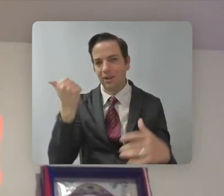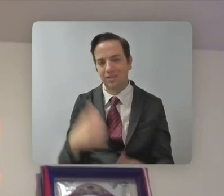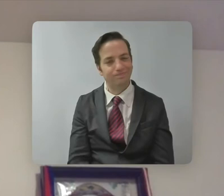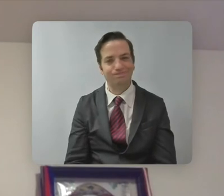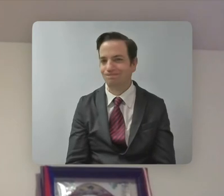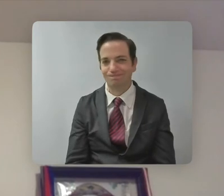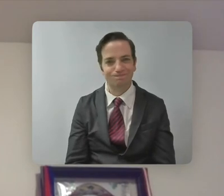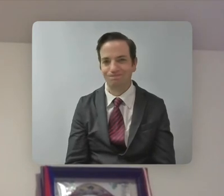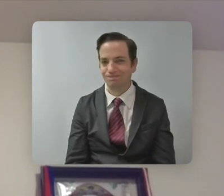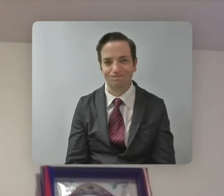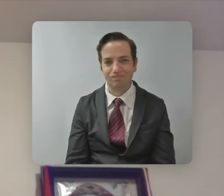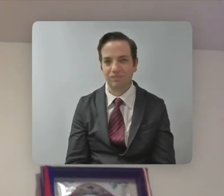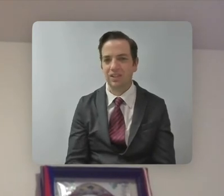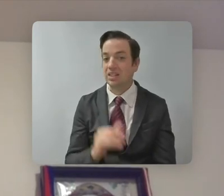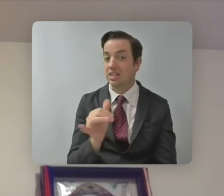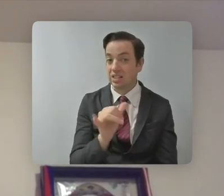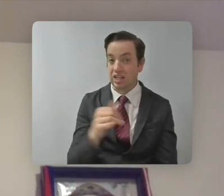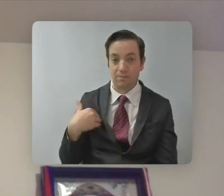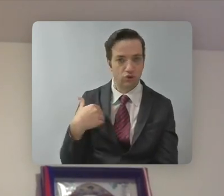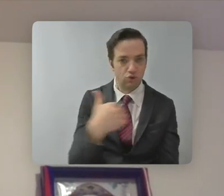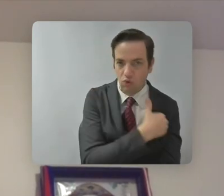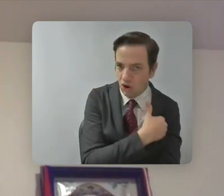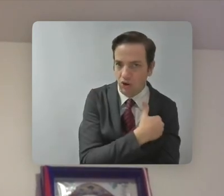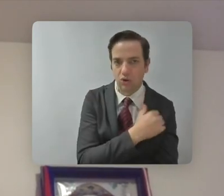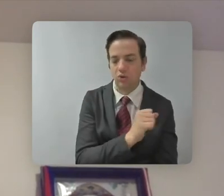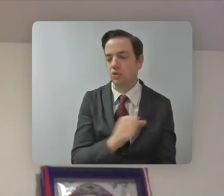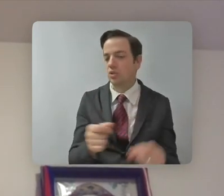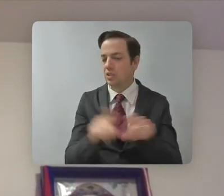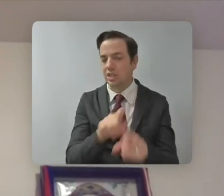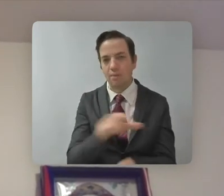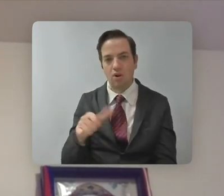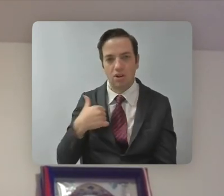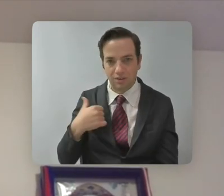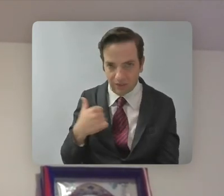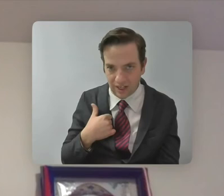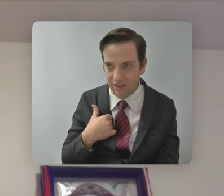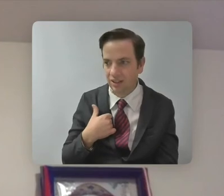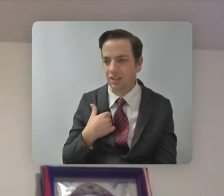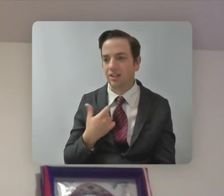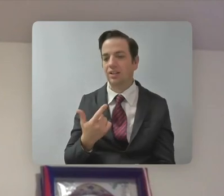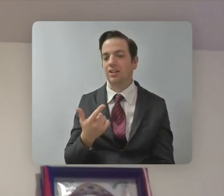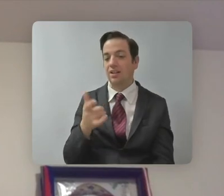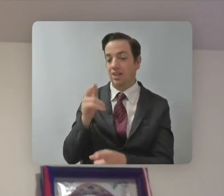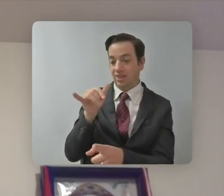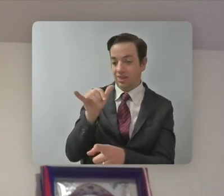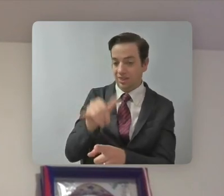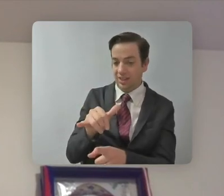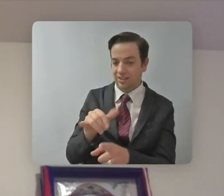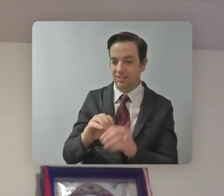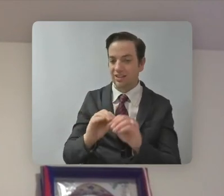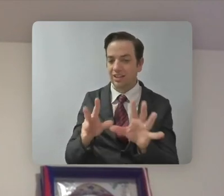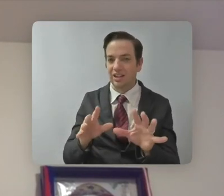Canada. And I think that it's really quite apparent how performative and how much they do it to kind of